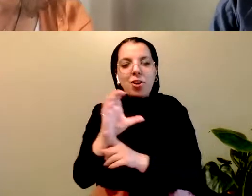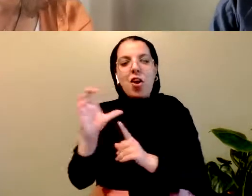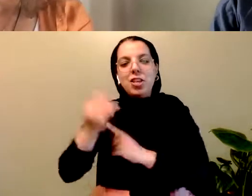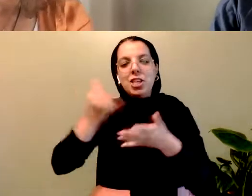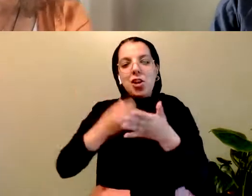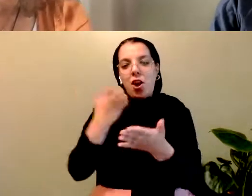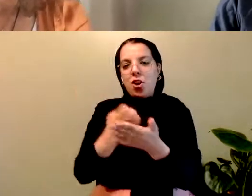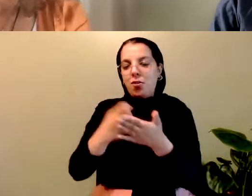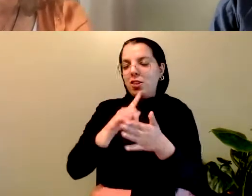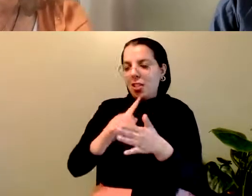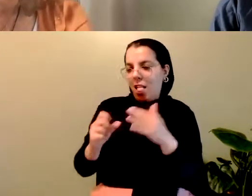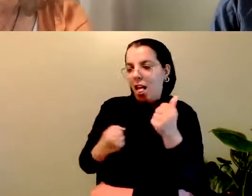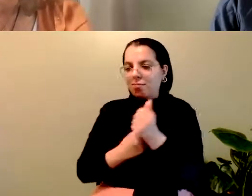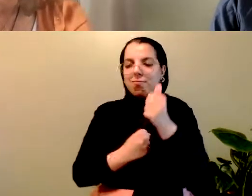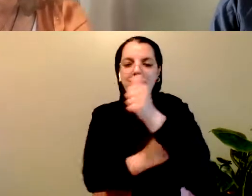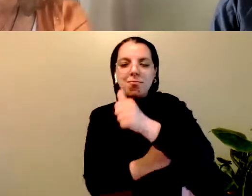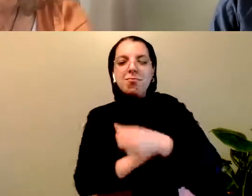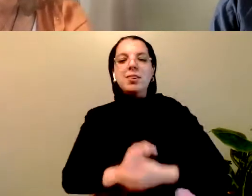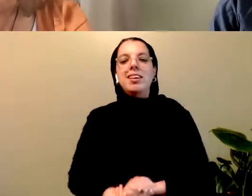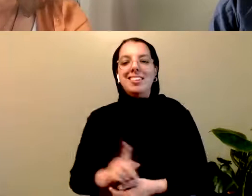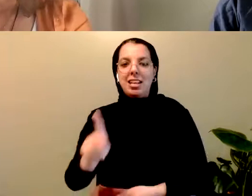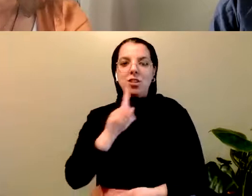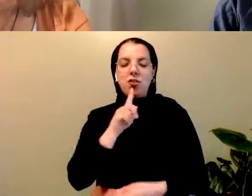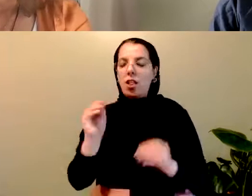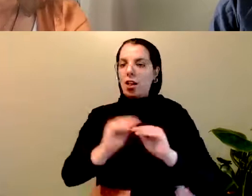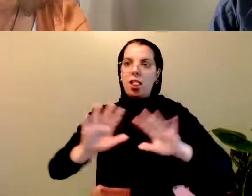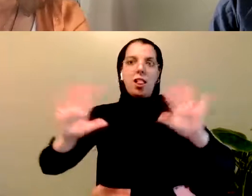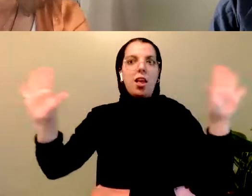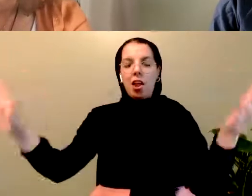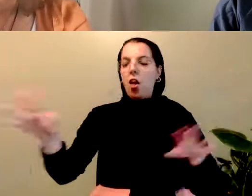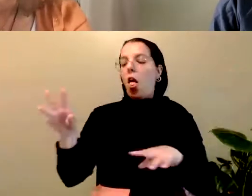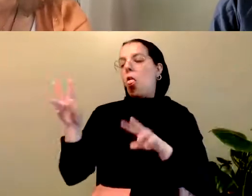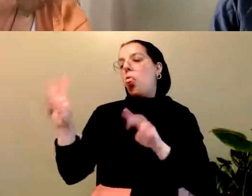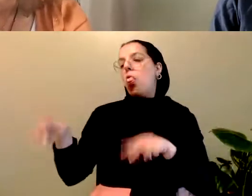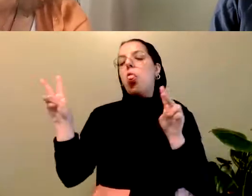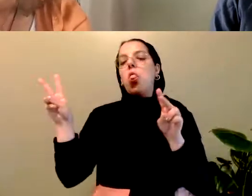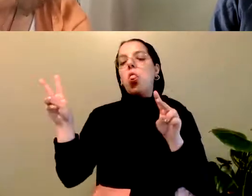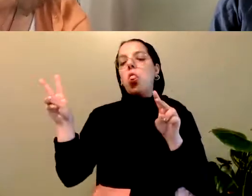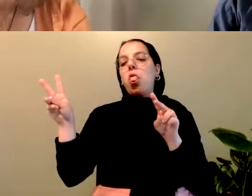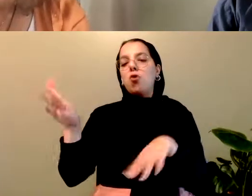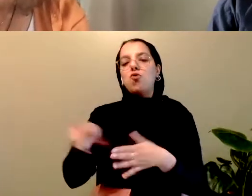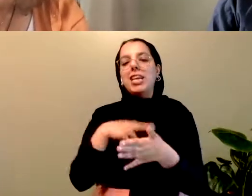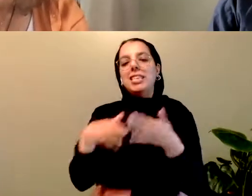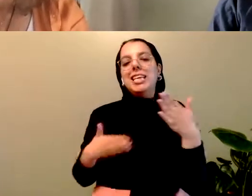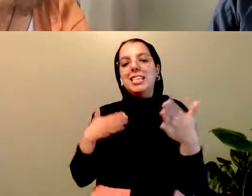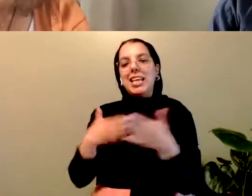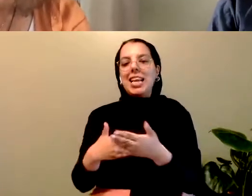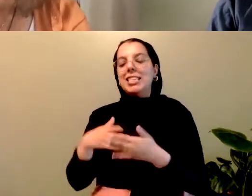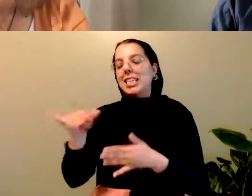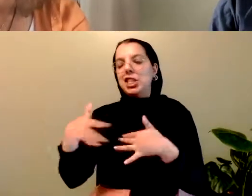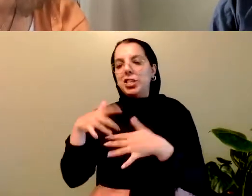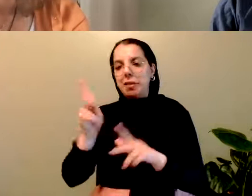paternalistic, racist, and ignorant of Indigenous peoples. This paper is an